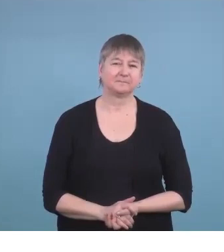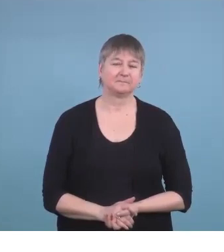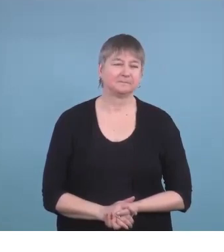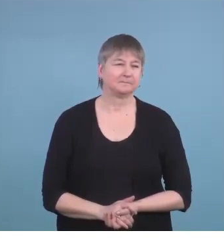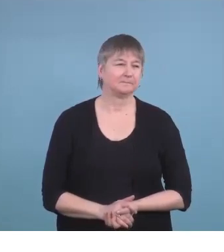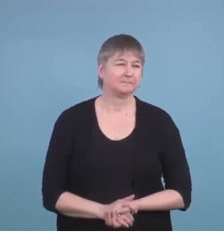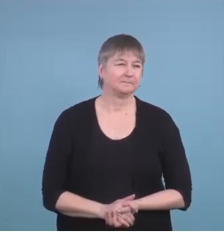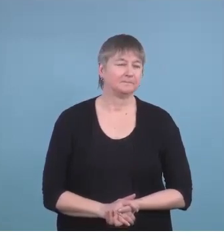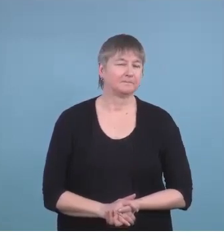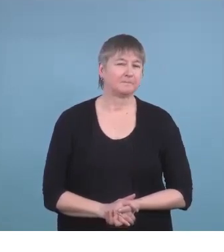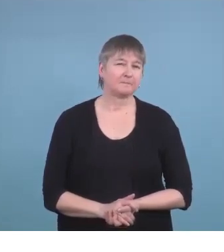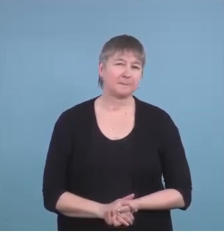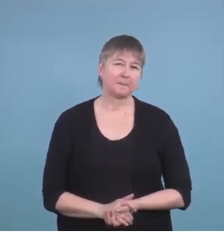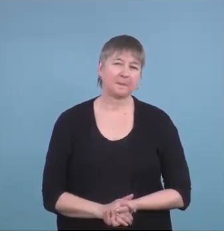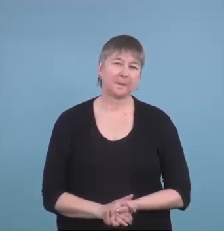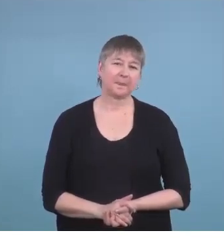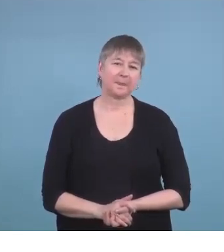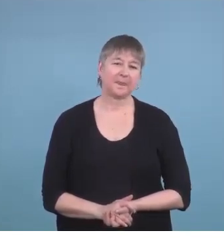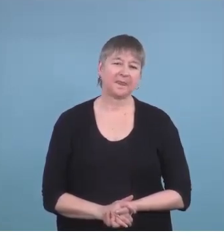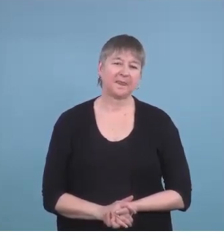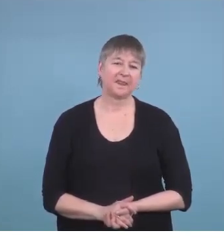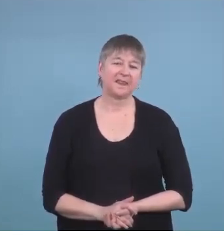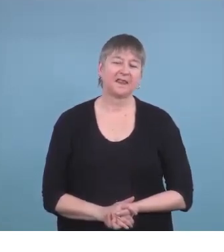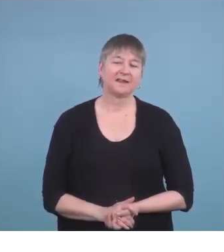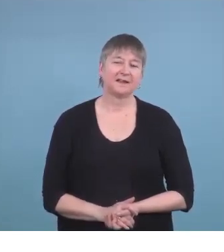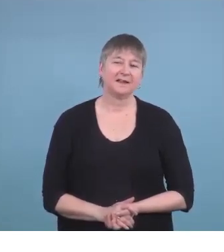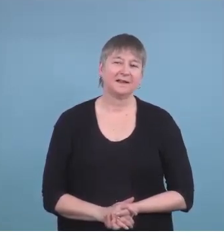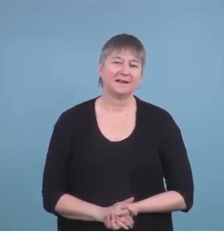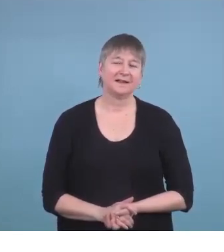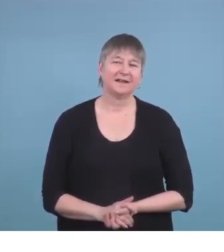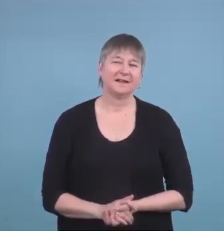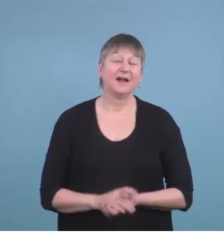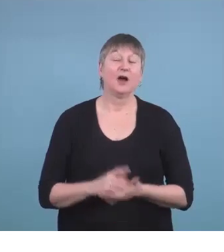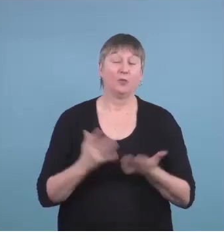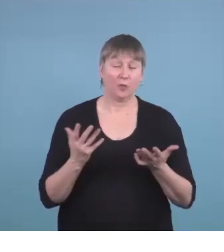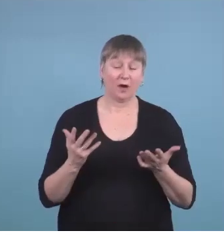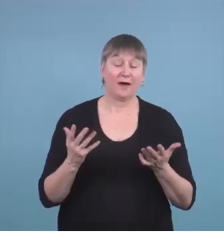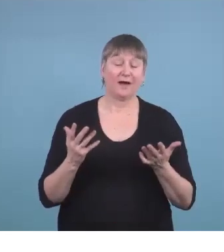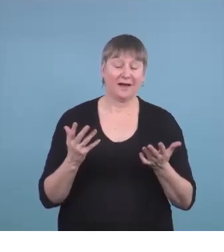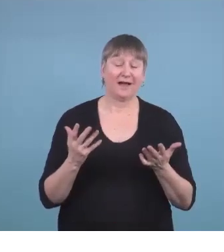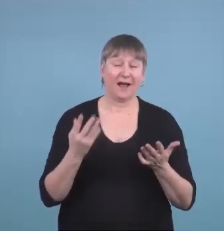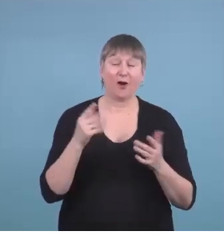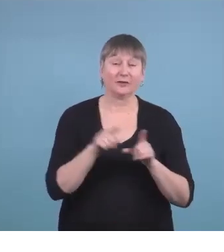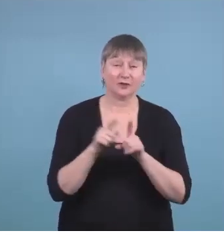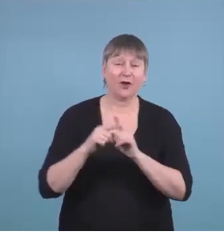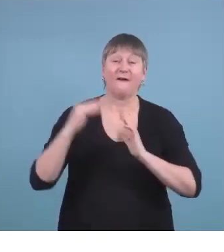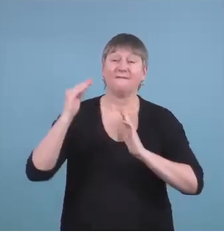And we also found that, like, completing of forms, there's a lot of forms to complete